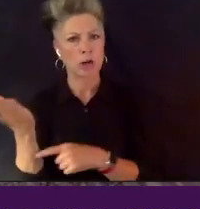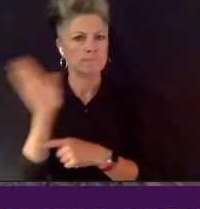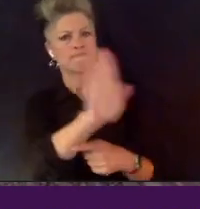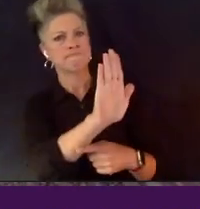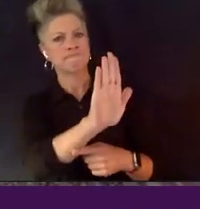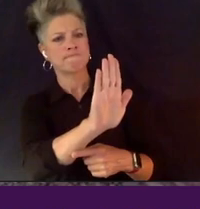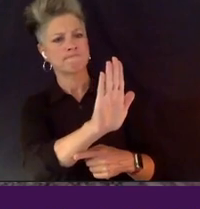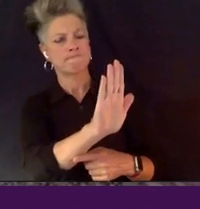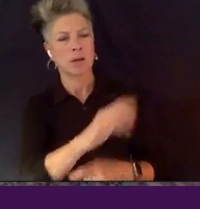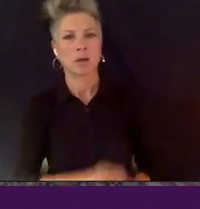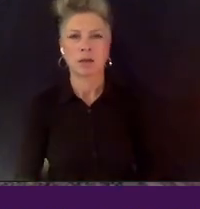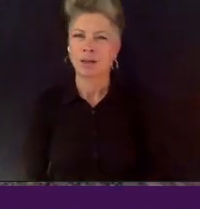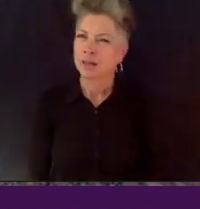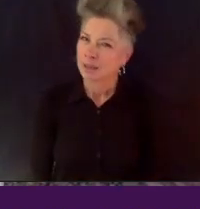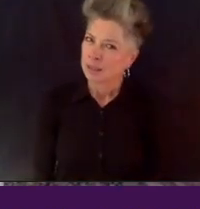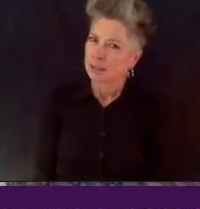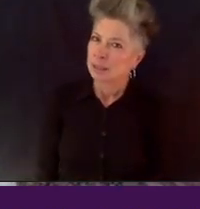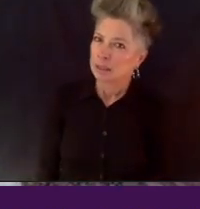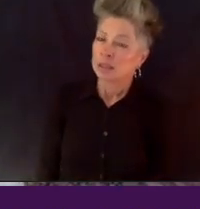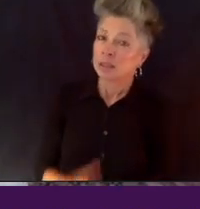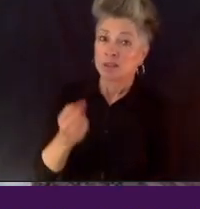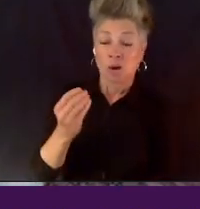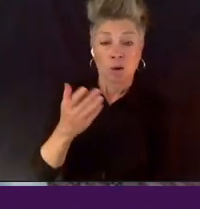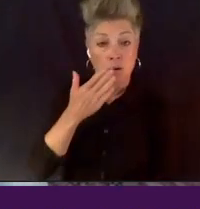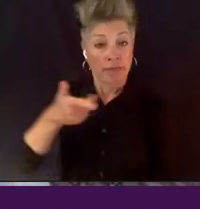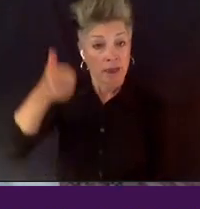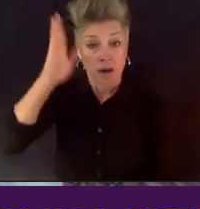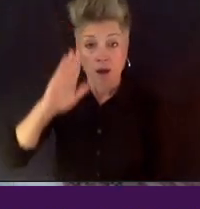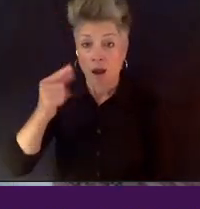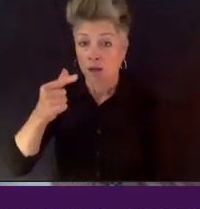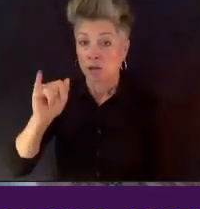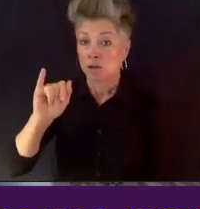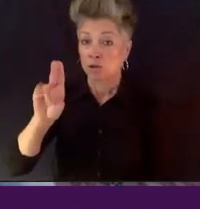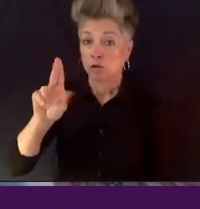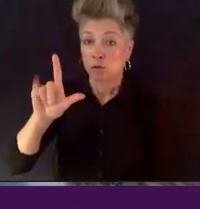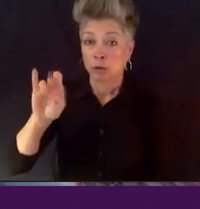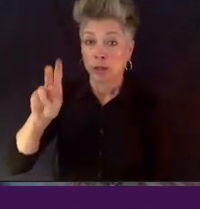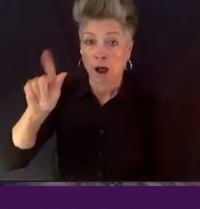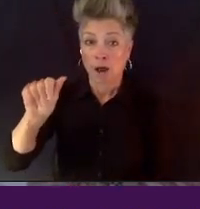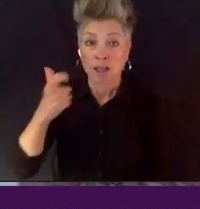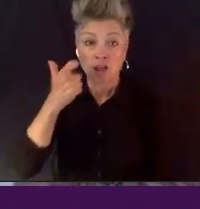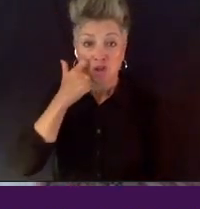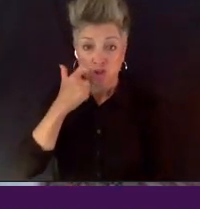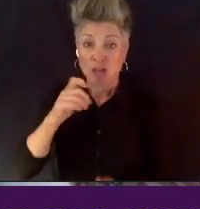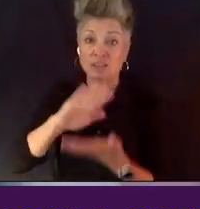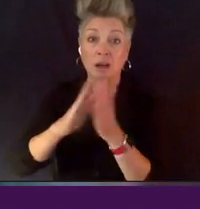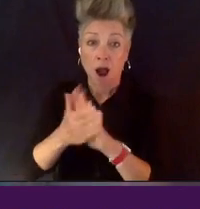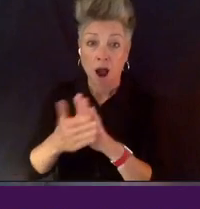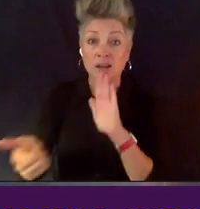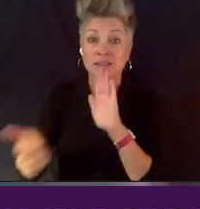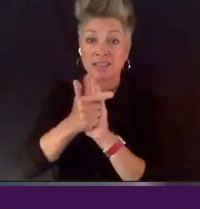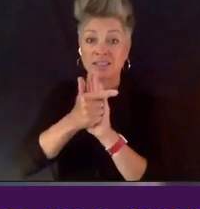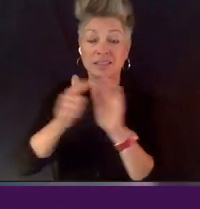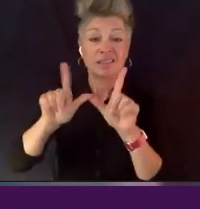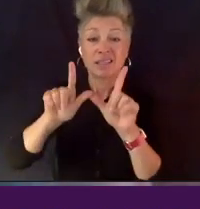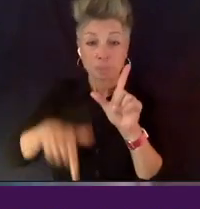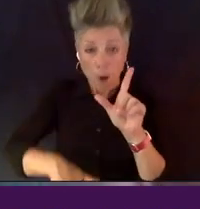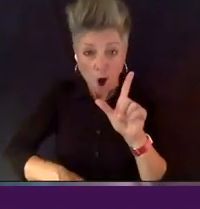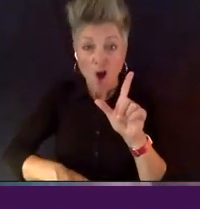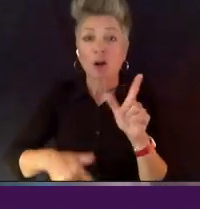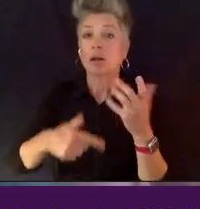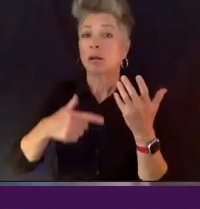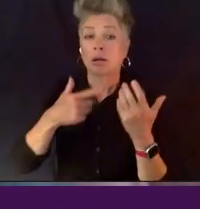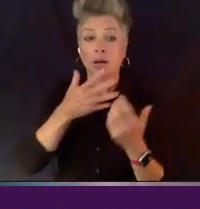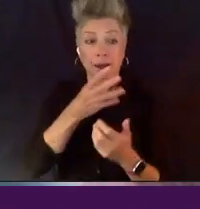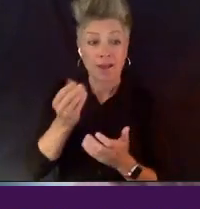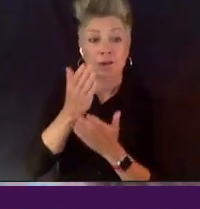uh, I'll just finish by saying, thank God Giuliani just got disbarred. Uh, and, and, and that there are some referees